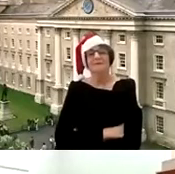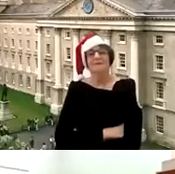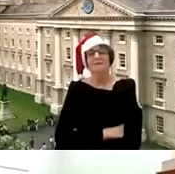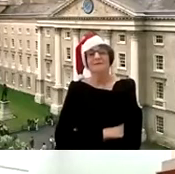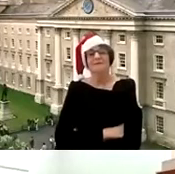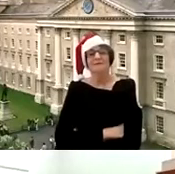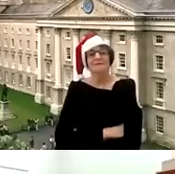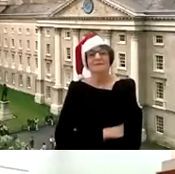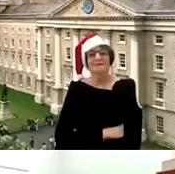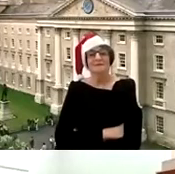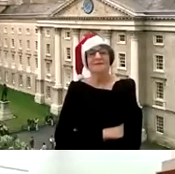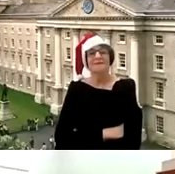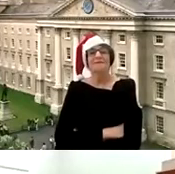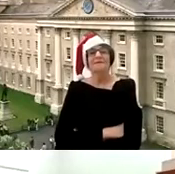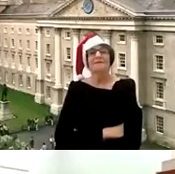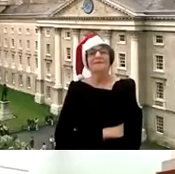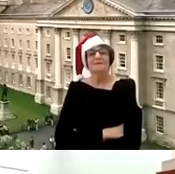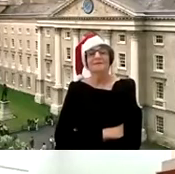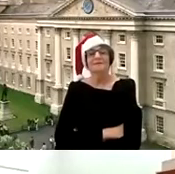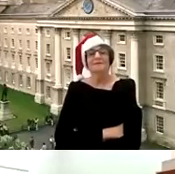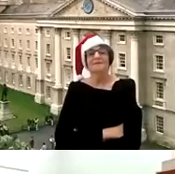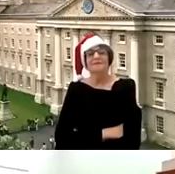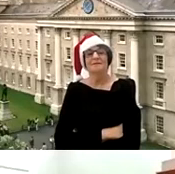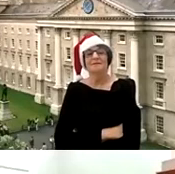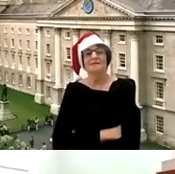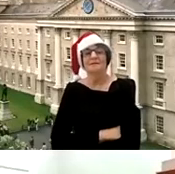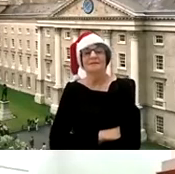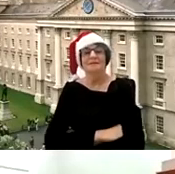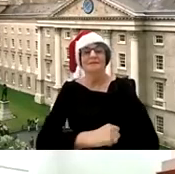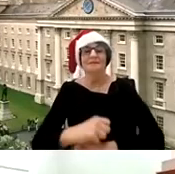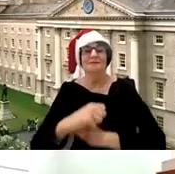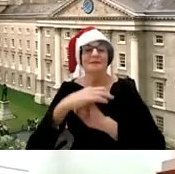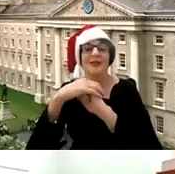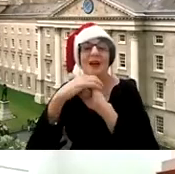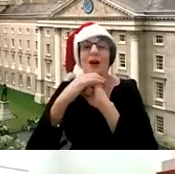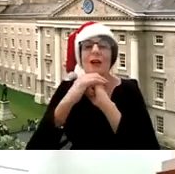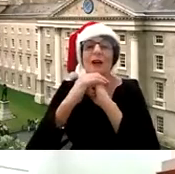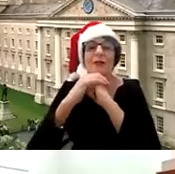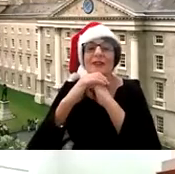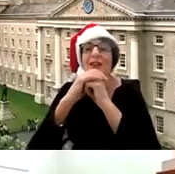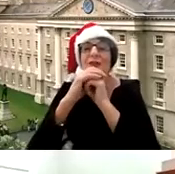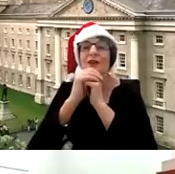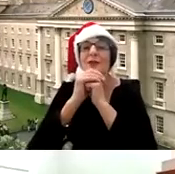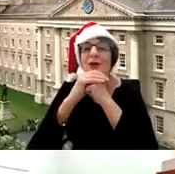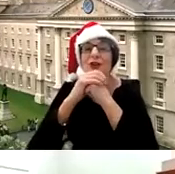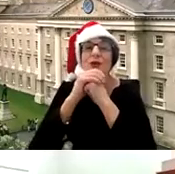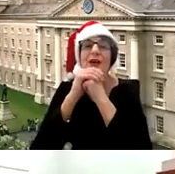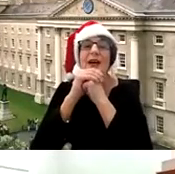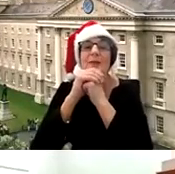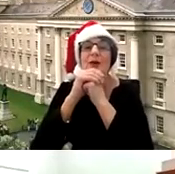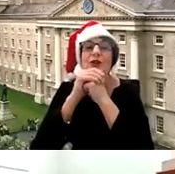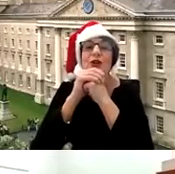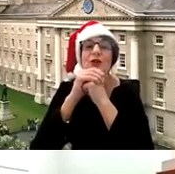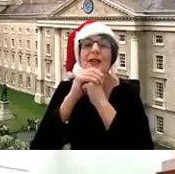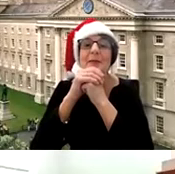opportunity to experience the magical feeling of christmas in a very safe environment lovely thank you very much okay